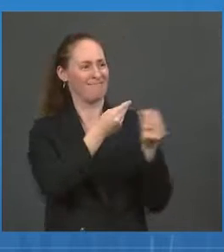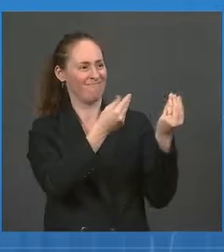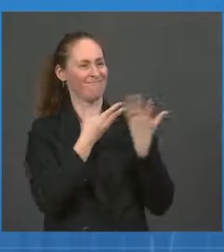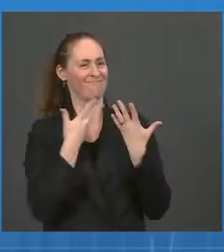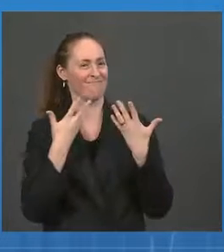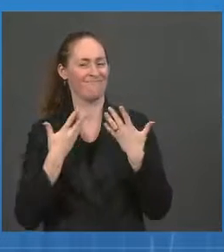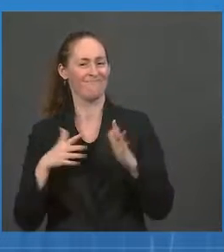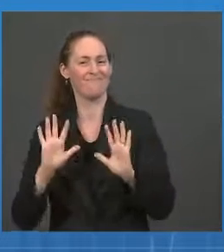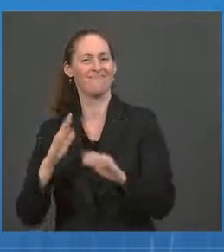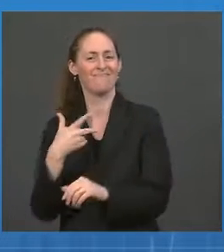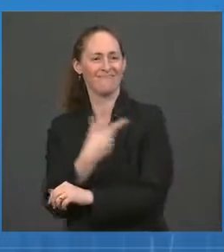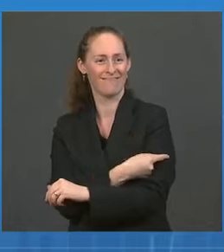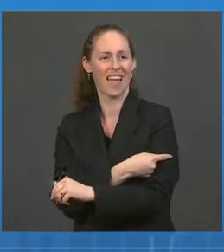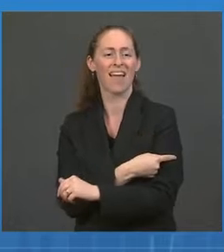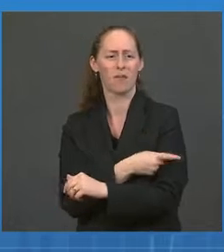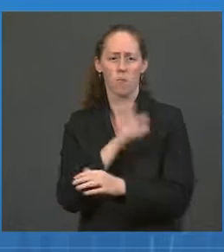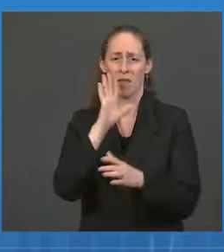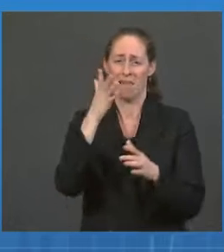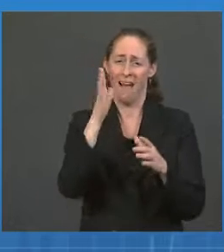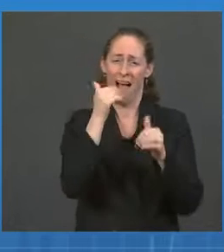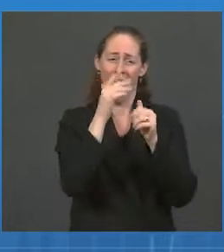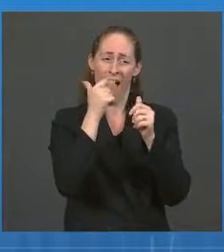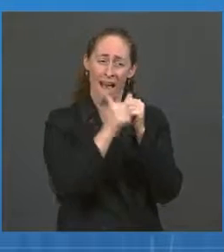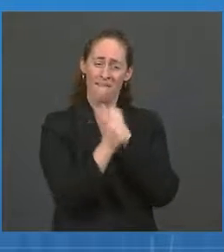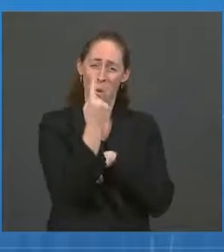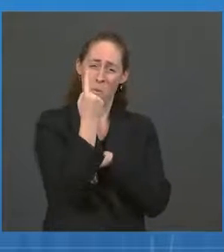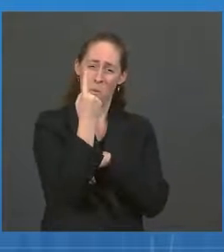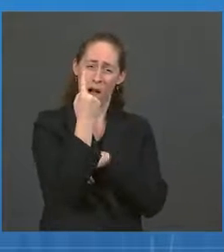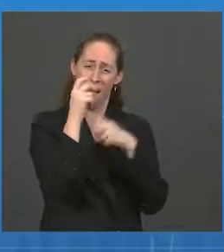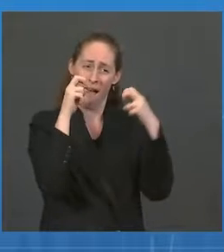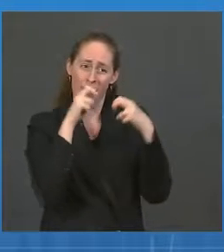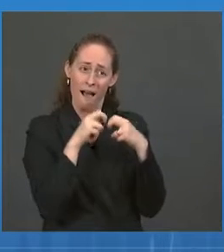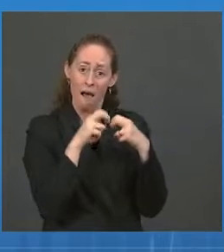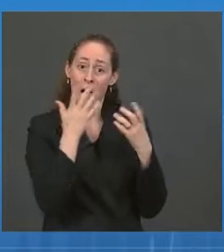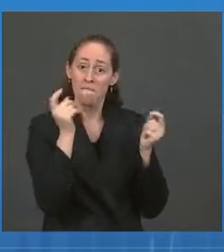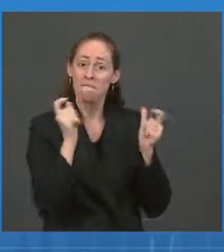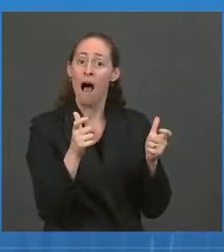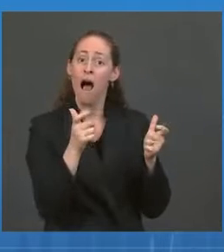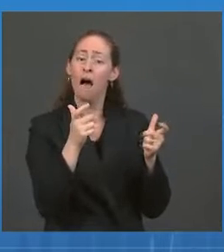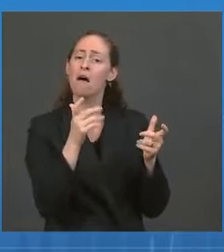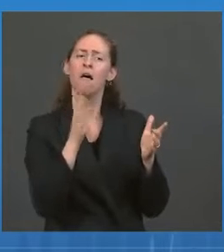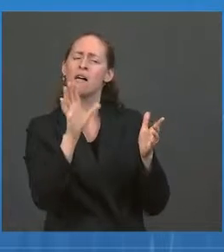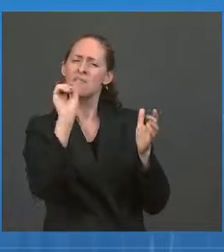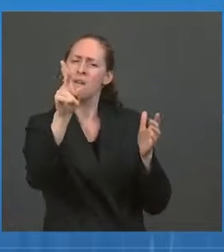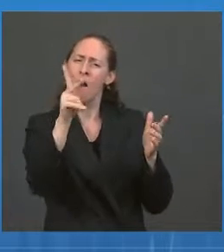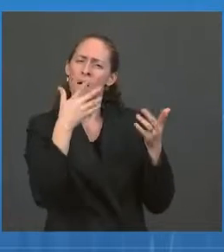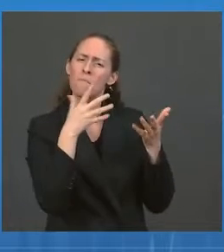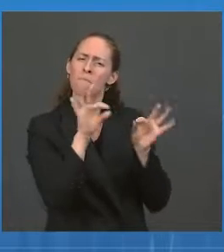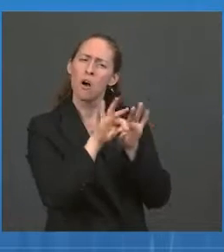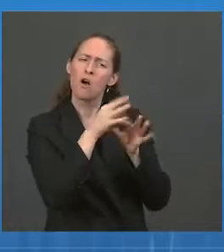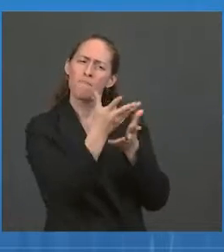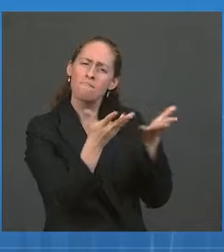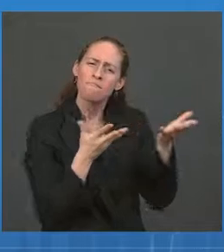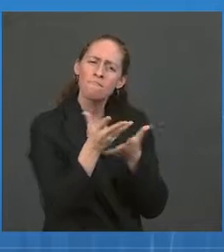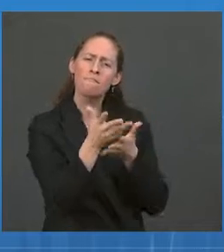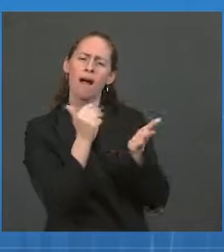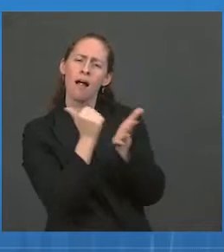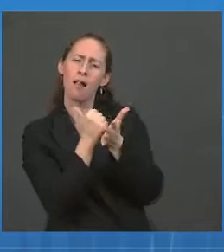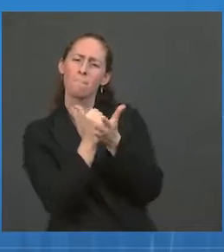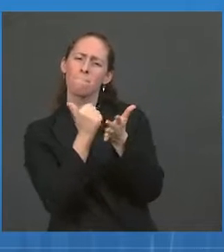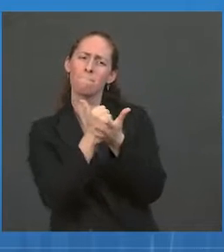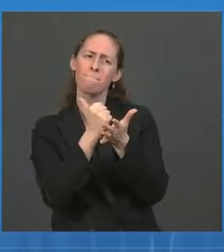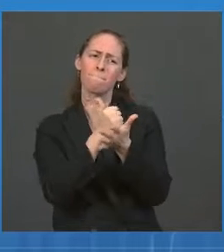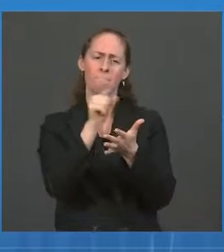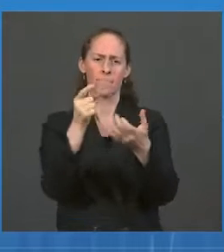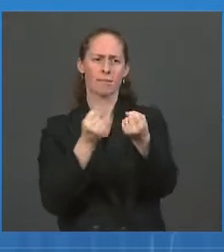conversation will end in a vaccination right away, and that's okay. What matters is that we help people connect to